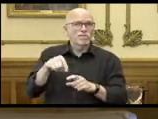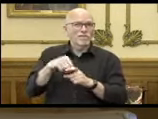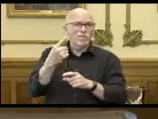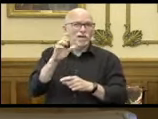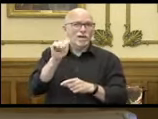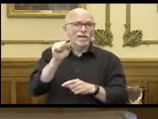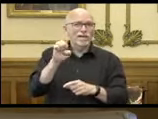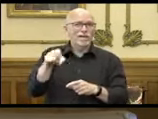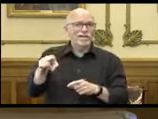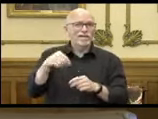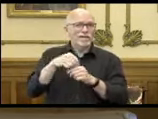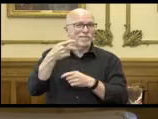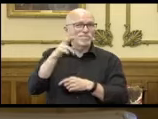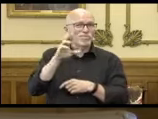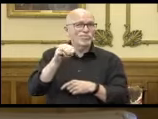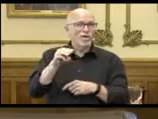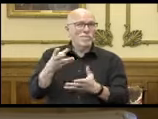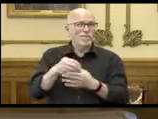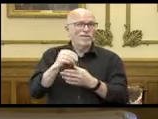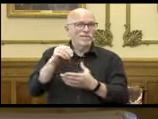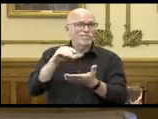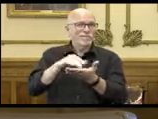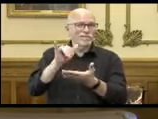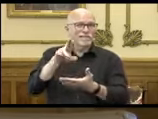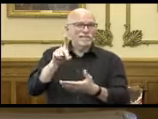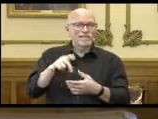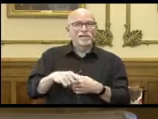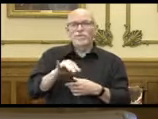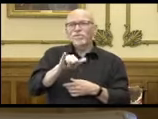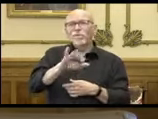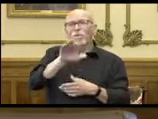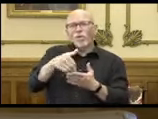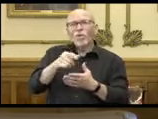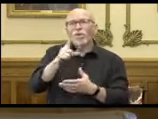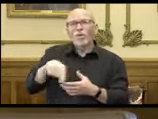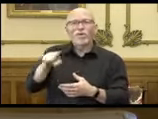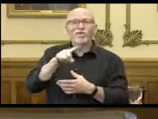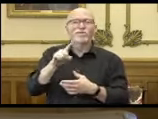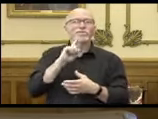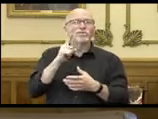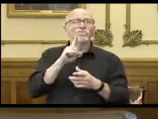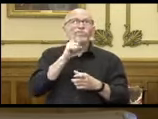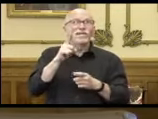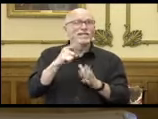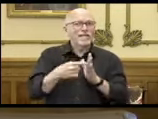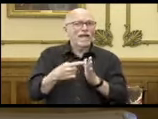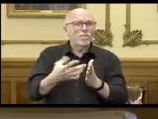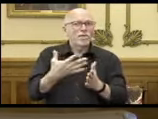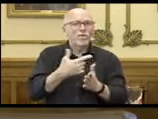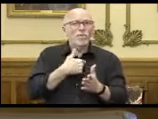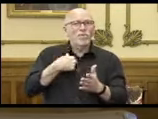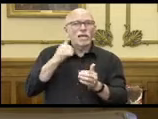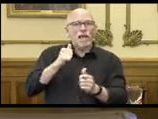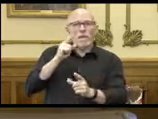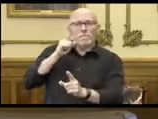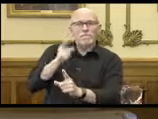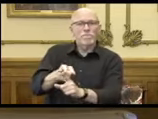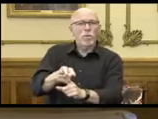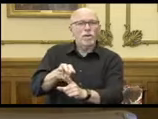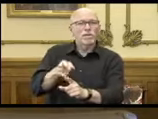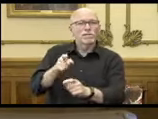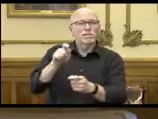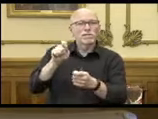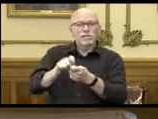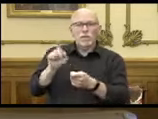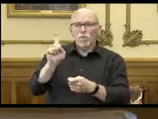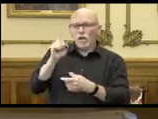case at a prom here in the state of Indiana. These are all real world examples and allowed us to pinpoint the source